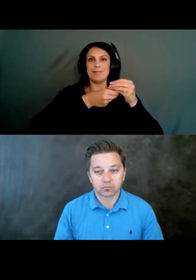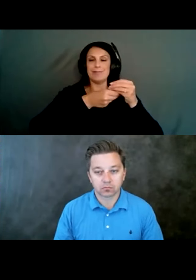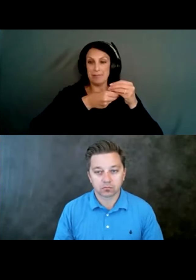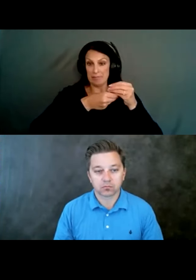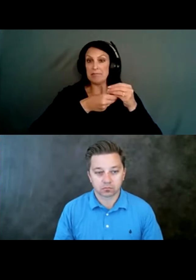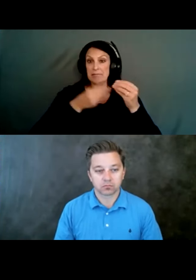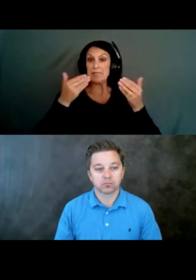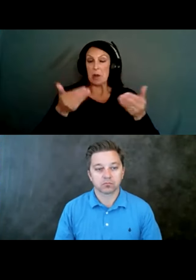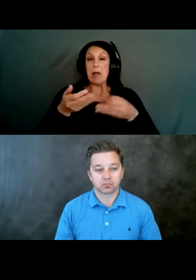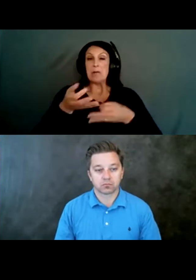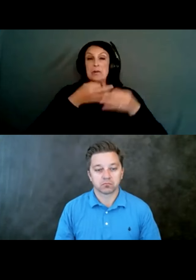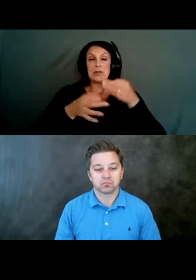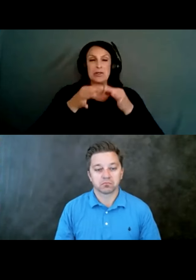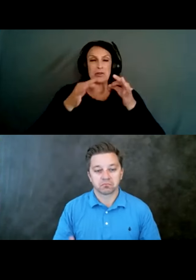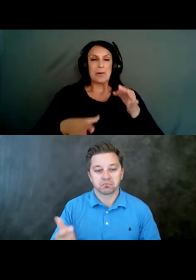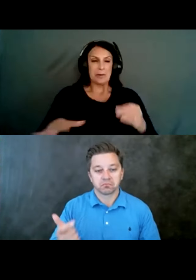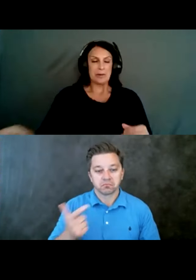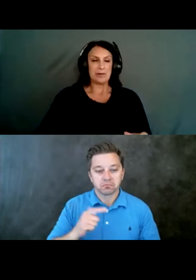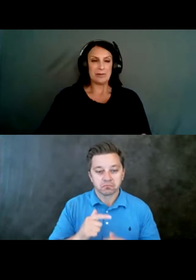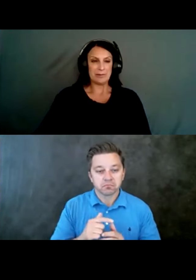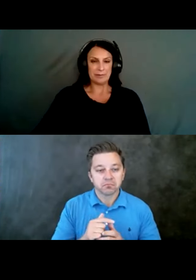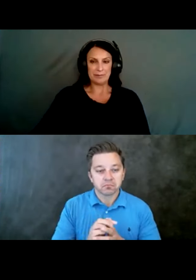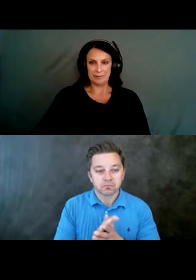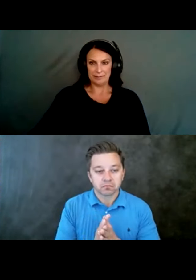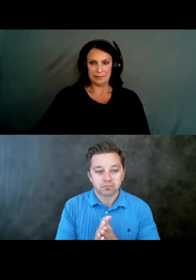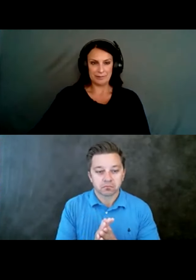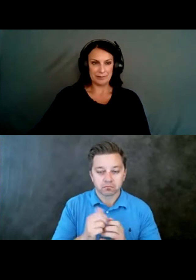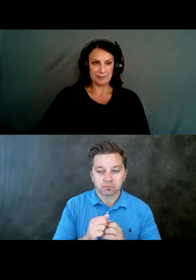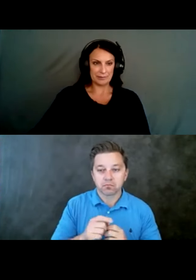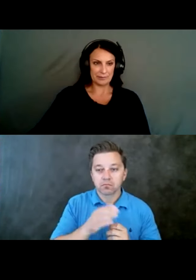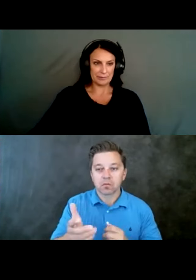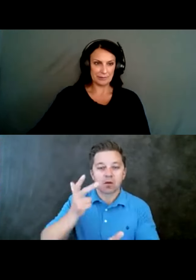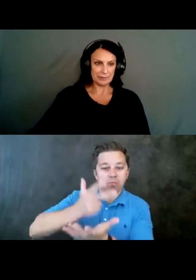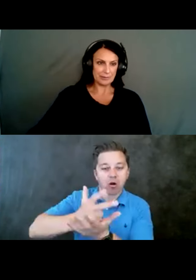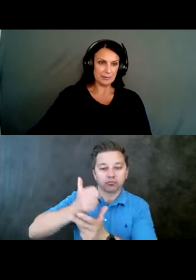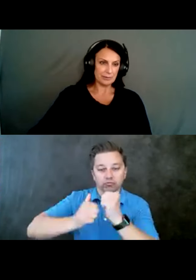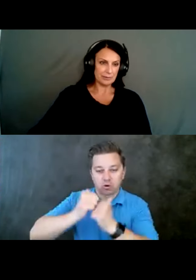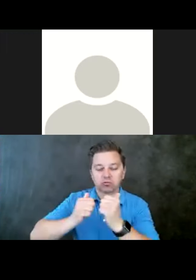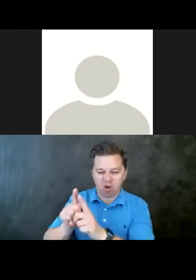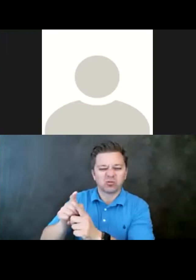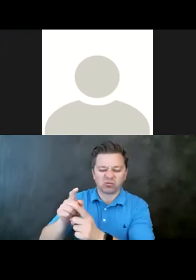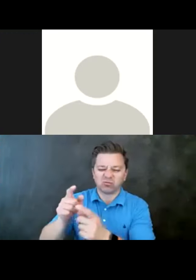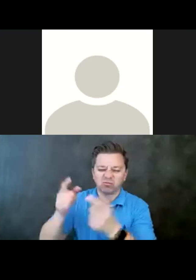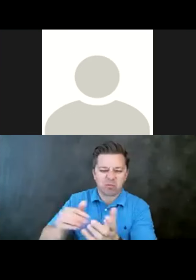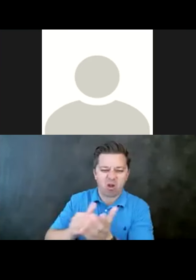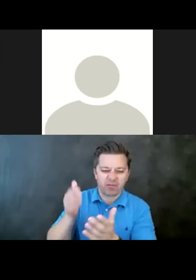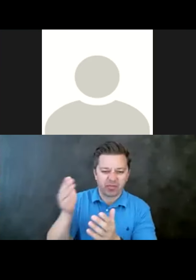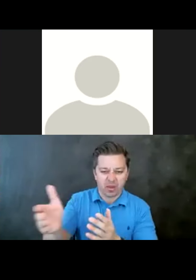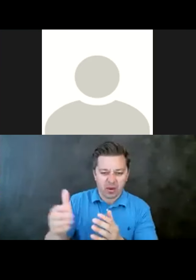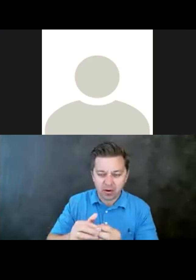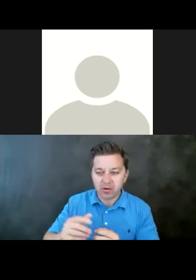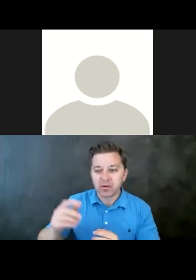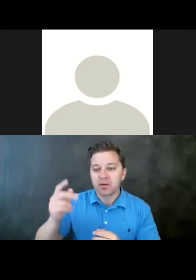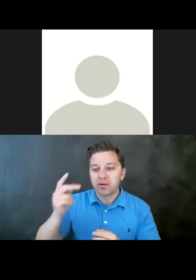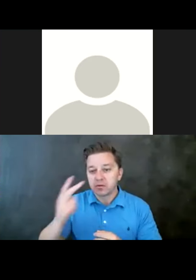Parking structures are also a location of high incidence. You see here the data from this report. 41 had experienced a suicide, so